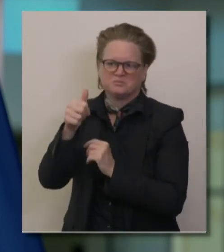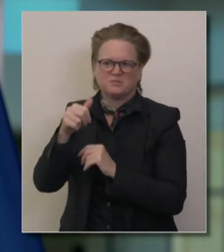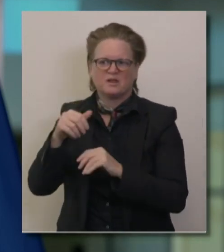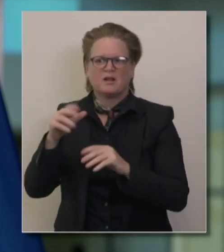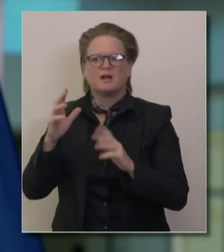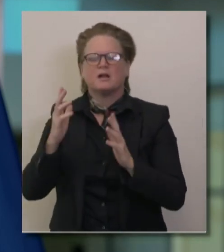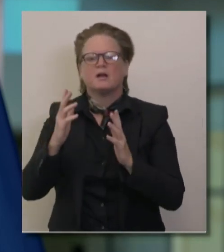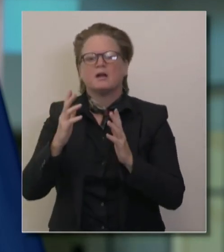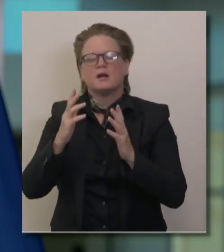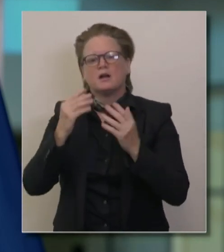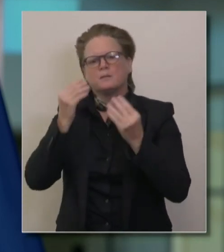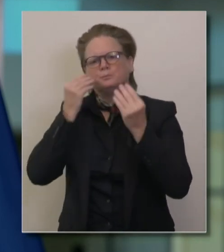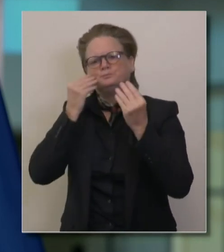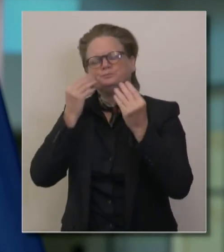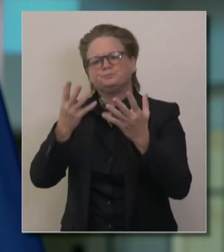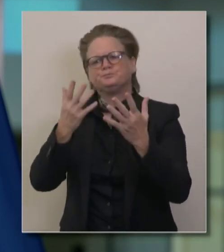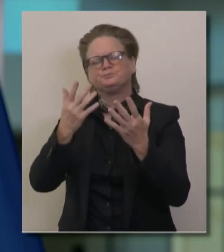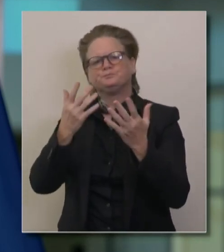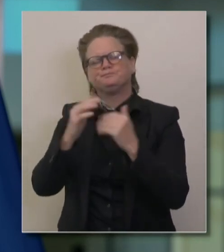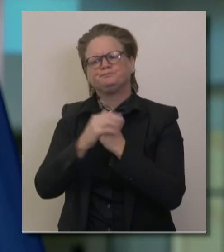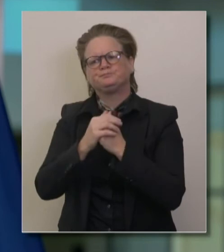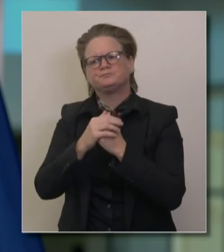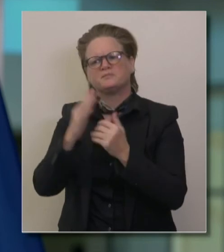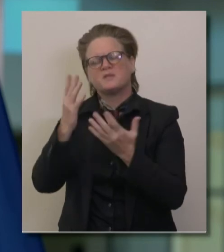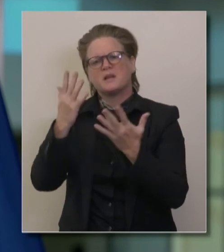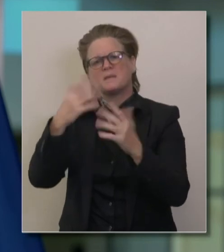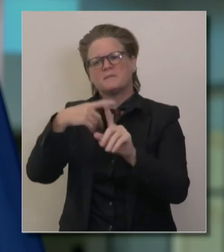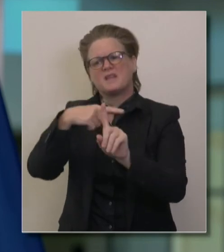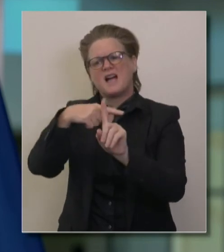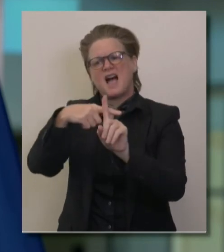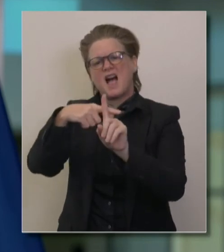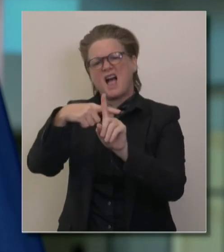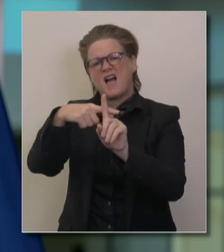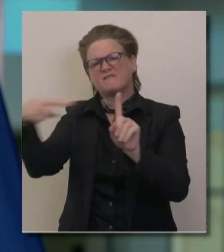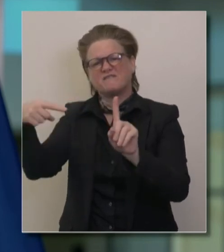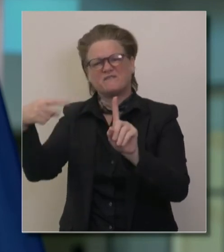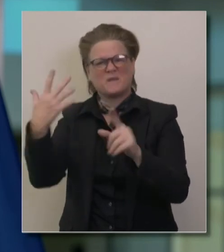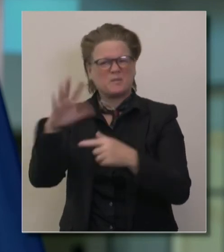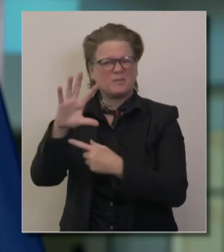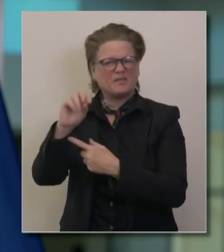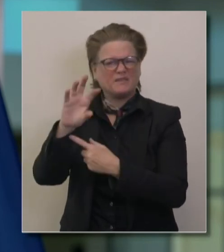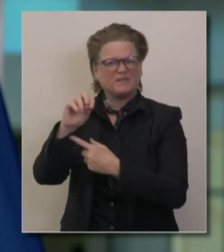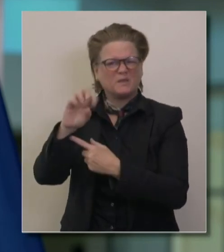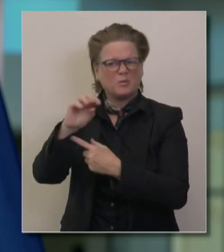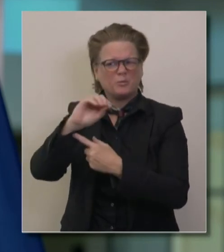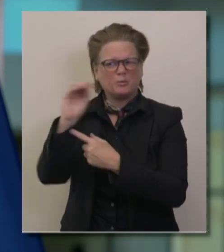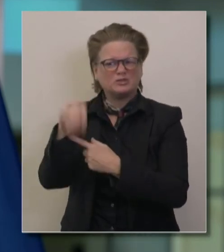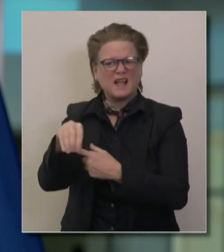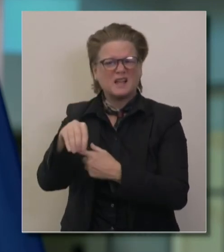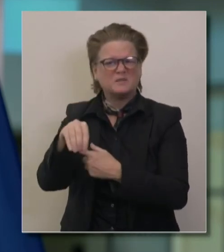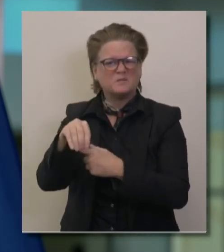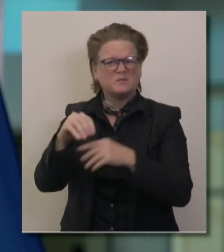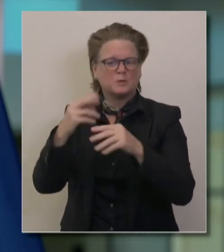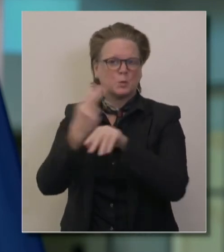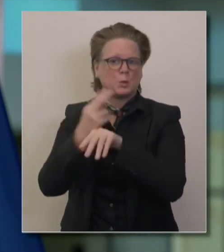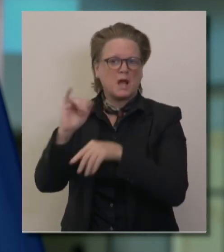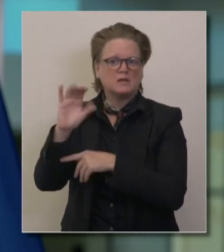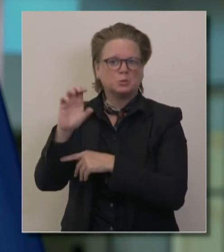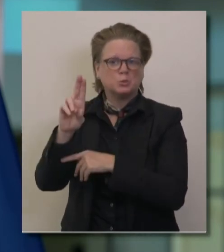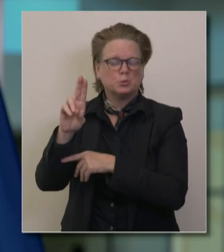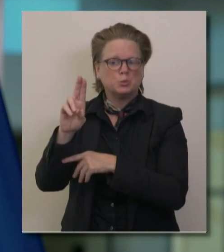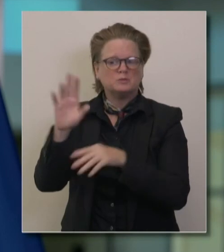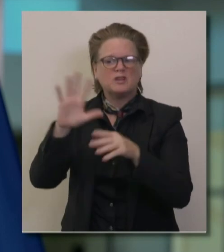they might be half full in their ICUs, some might be on the brink of being entirely full. That's why we look at this regionally as a